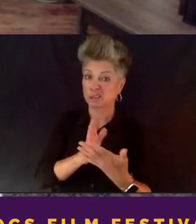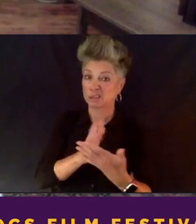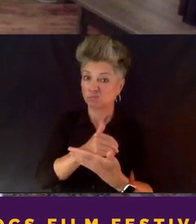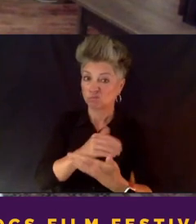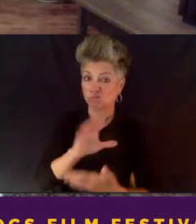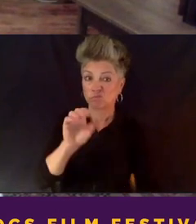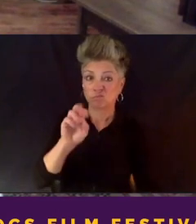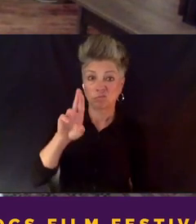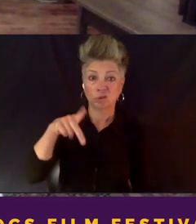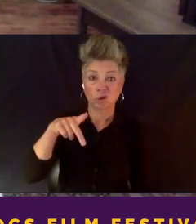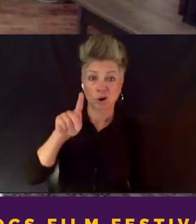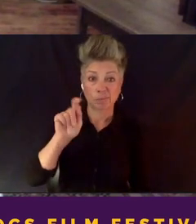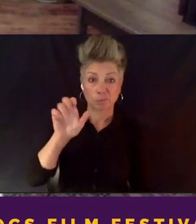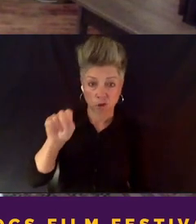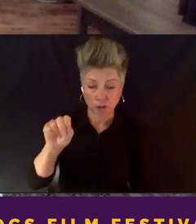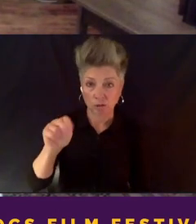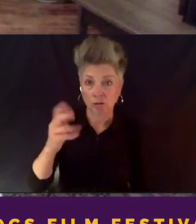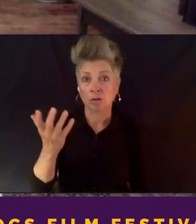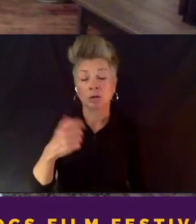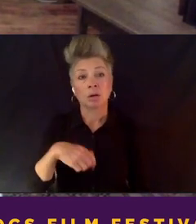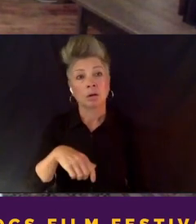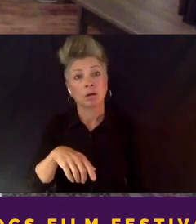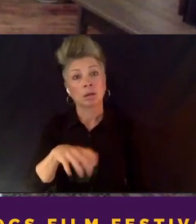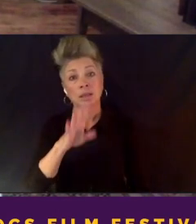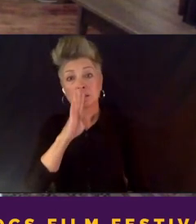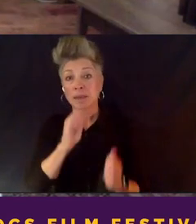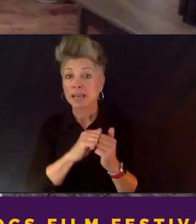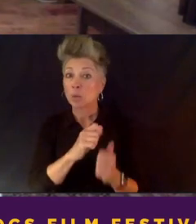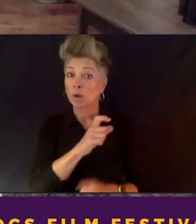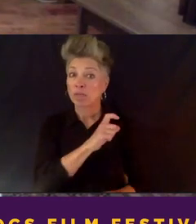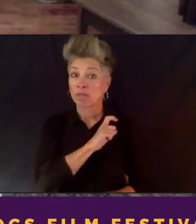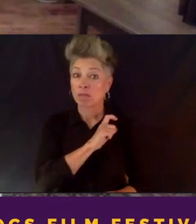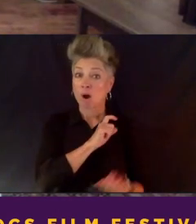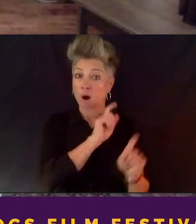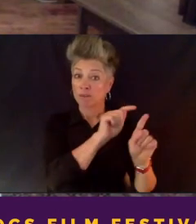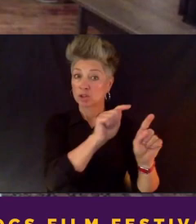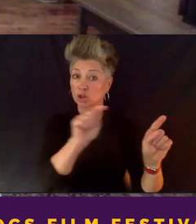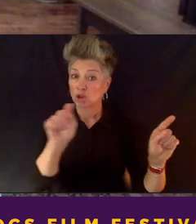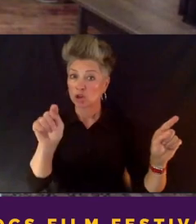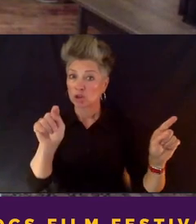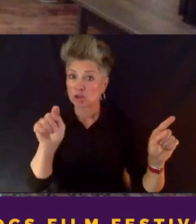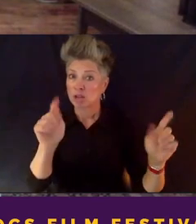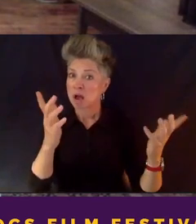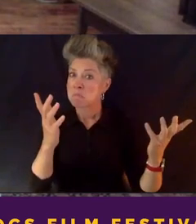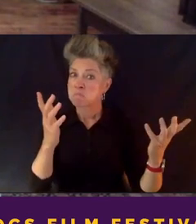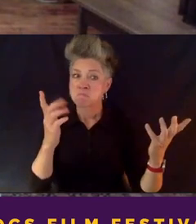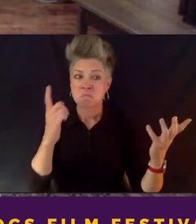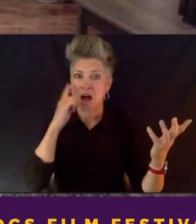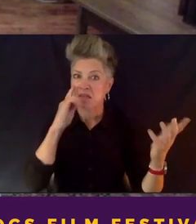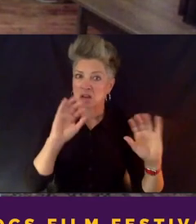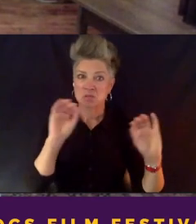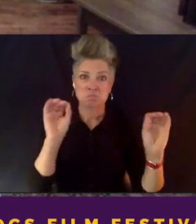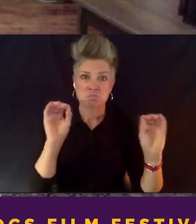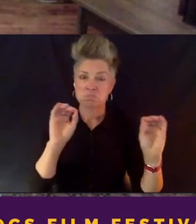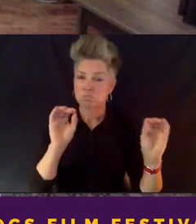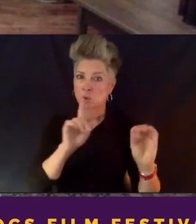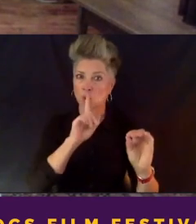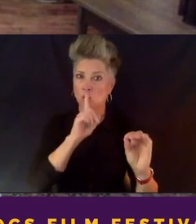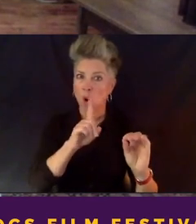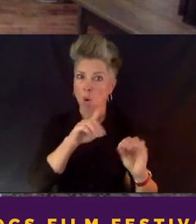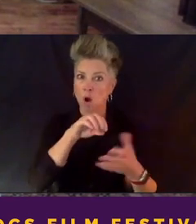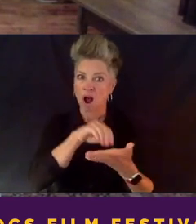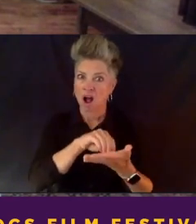officers, uh, I don't think any of them was willing to really go on the record unless it was like just my story.